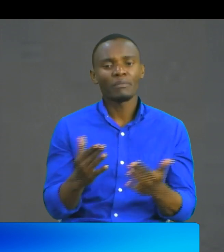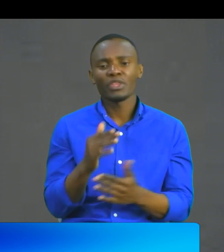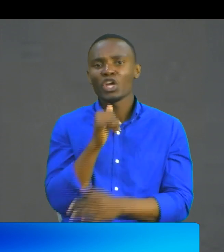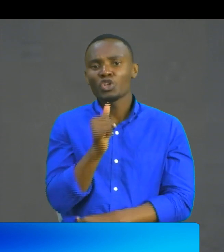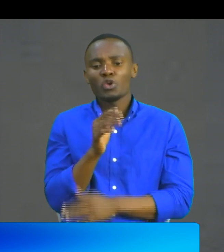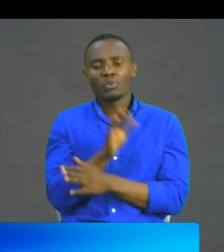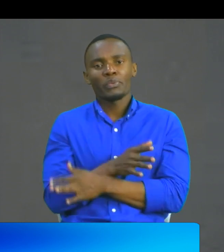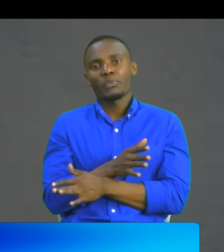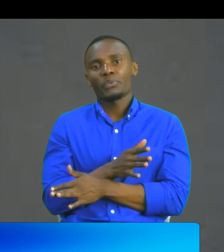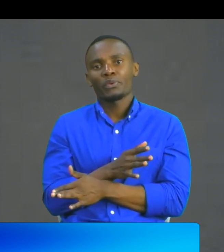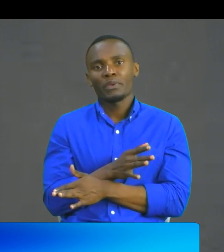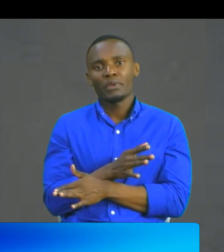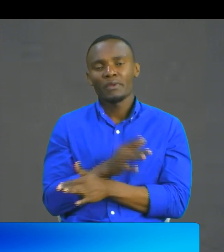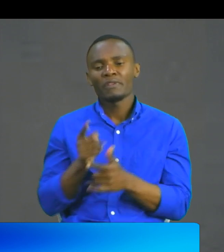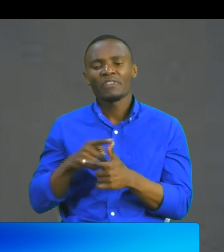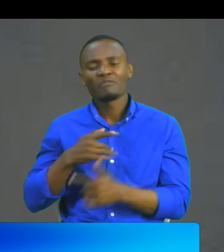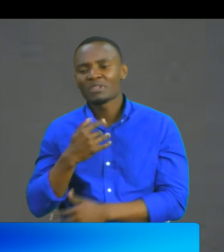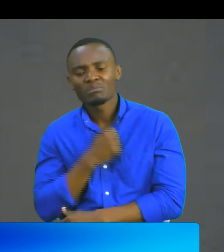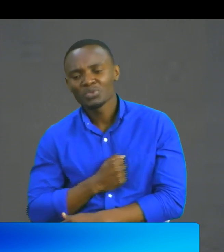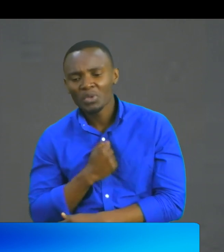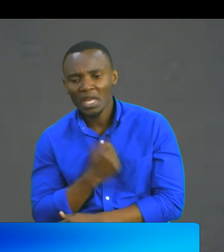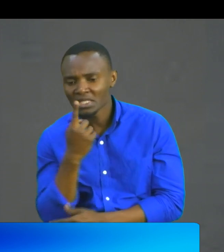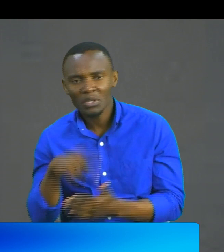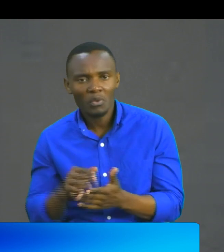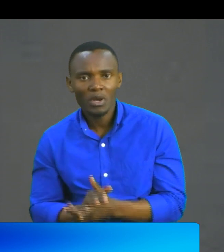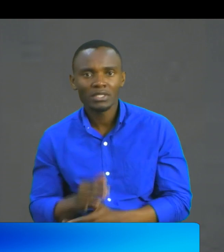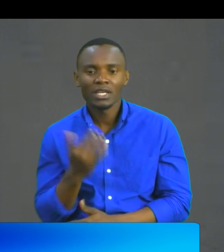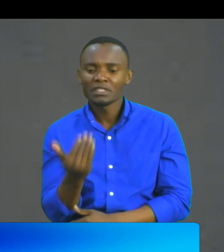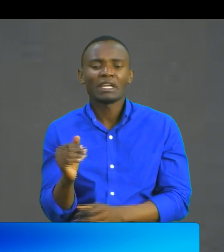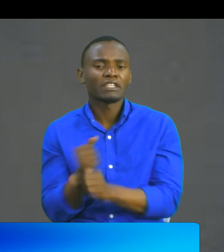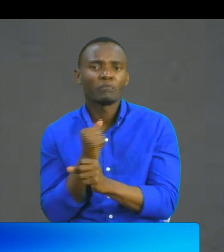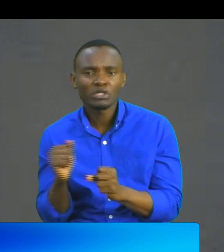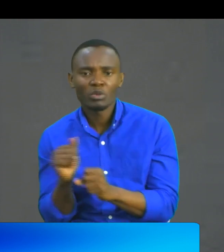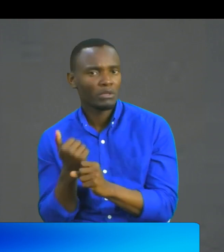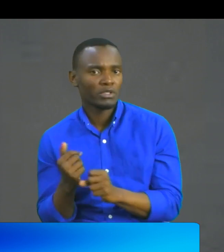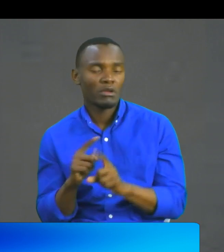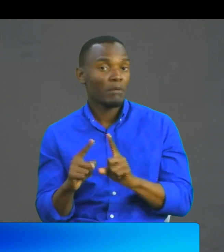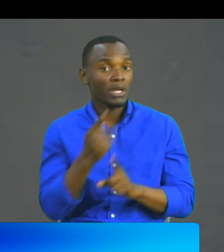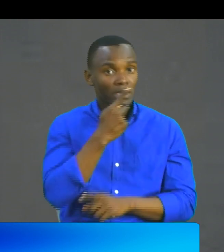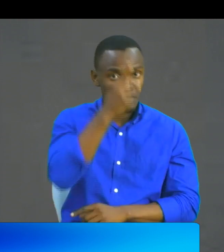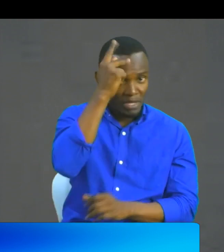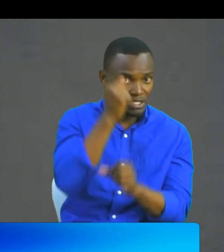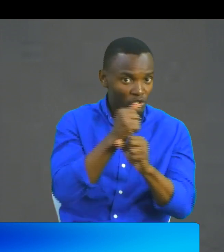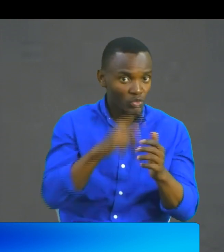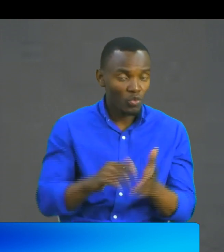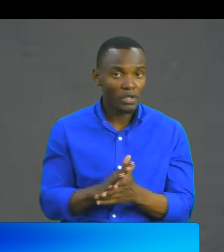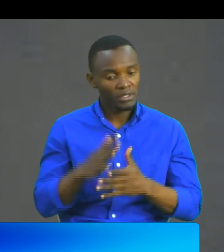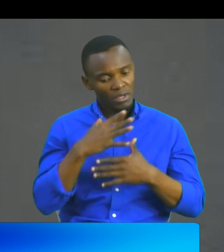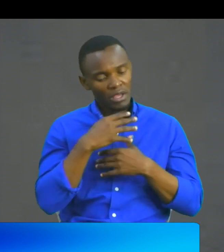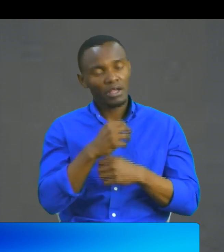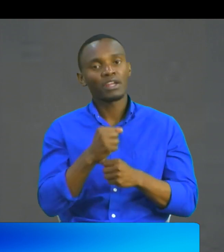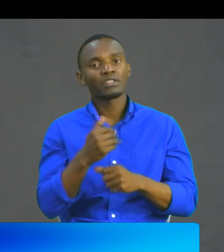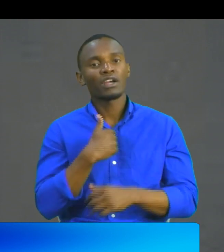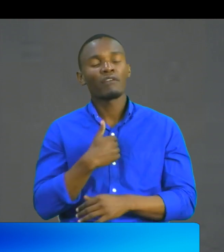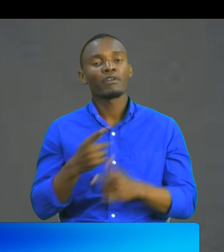sit and have a pity party and say, oh, my God, my child cannot, cannot. But that parent took the courage to accept and embrace their